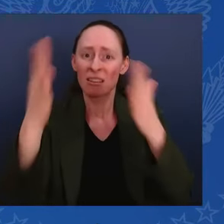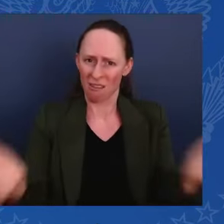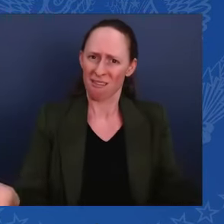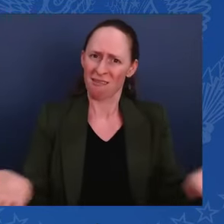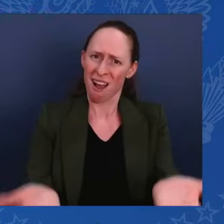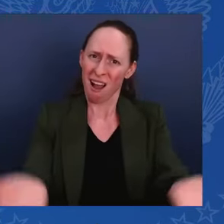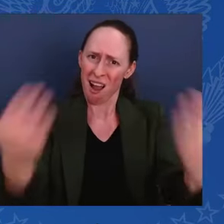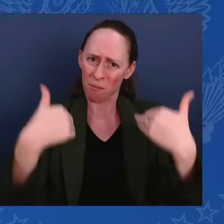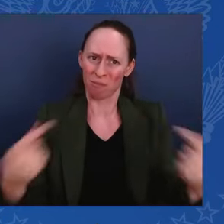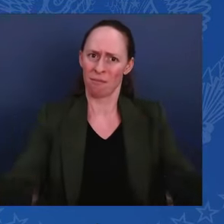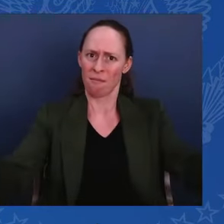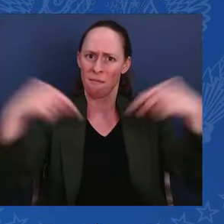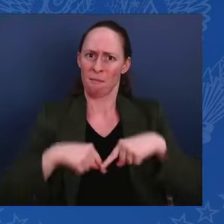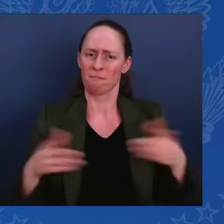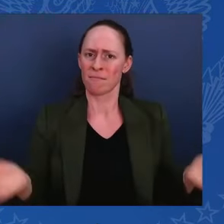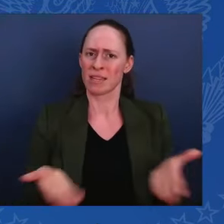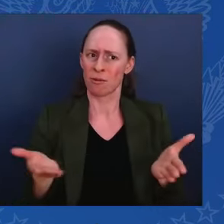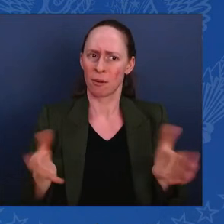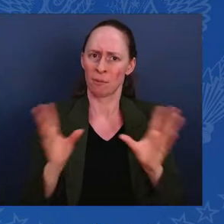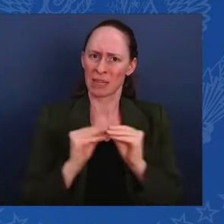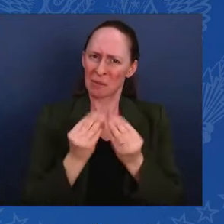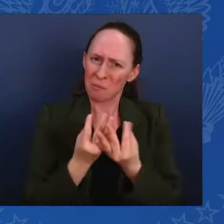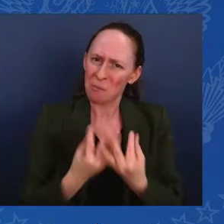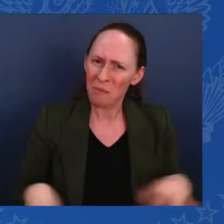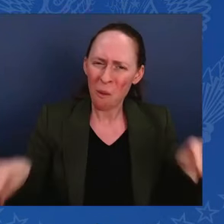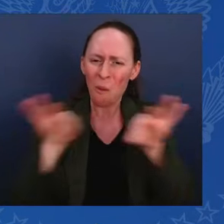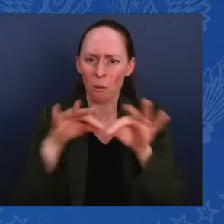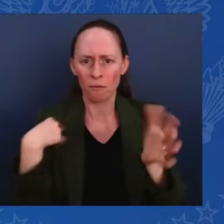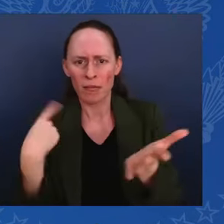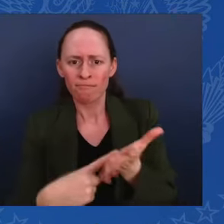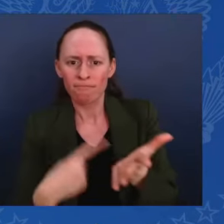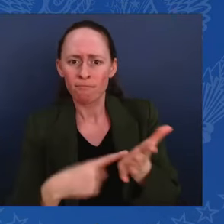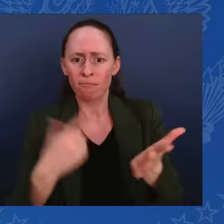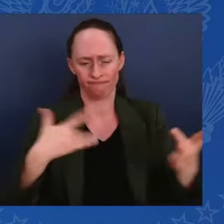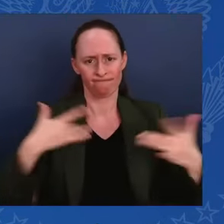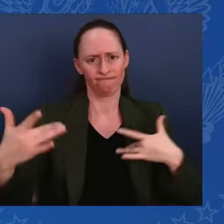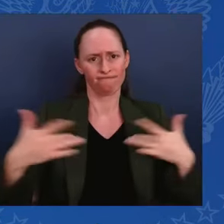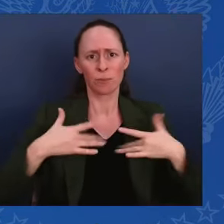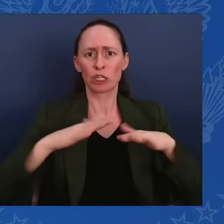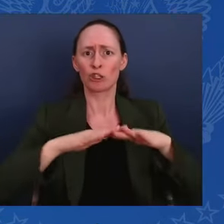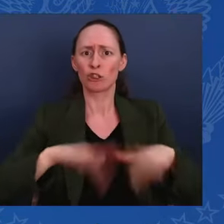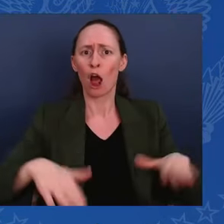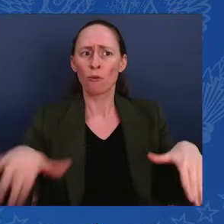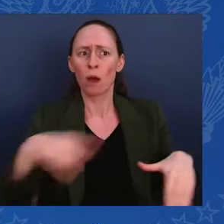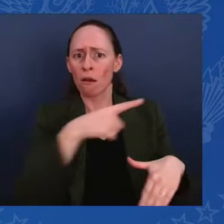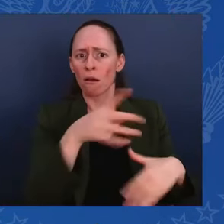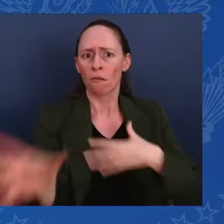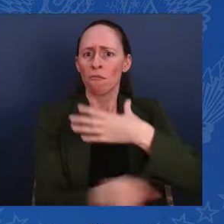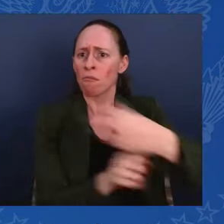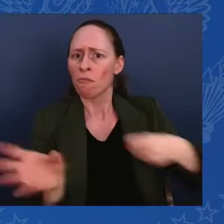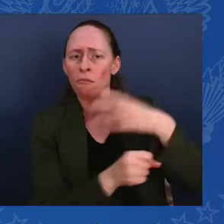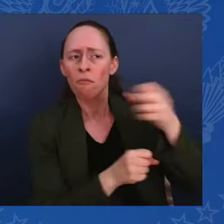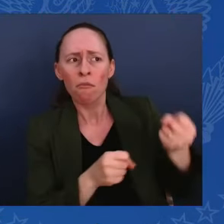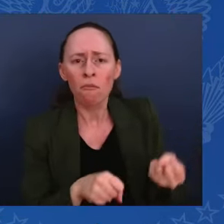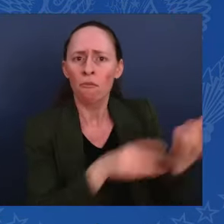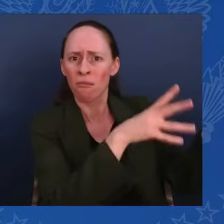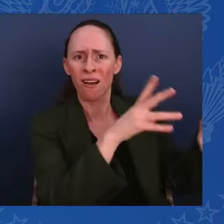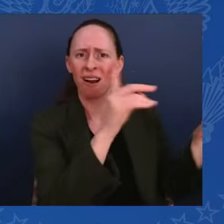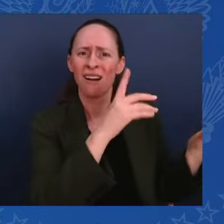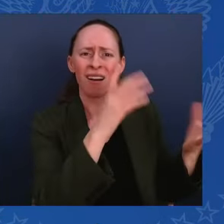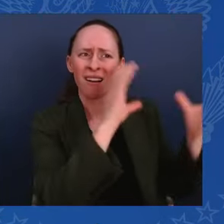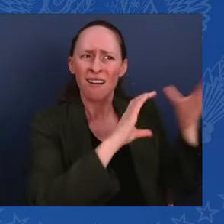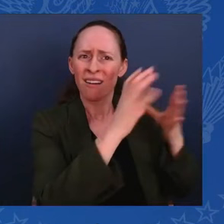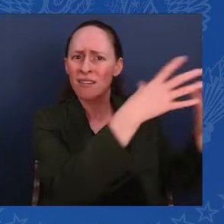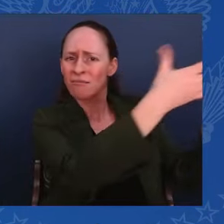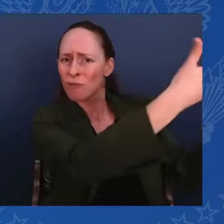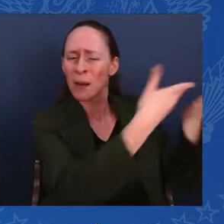deported children, detained civilians and prisoners of war. Second, on security and military assistance, Canada is determined